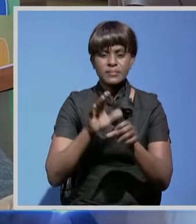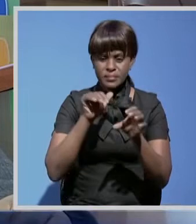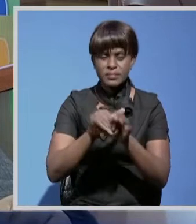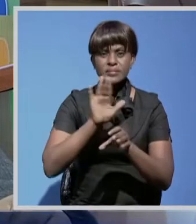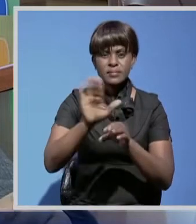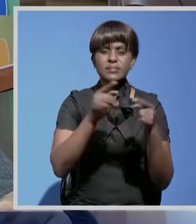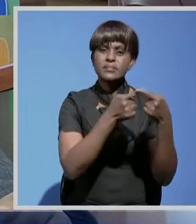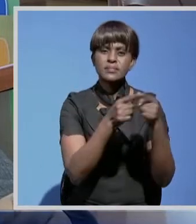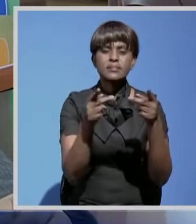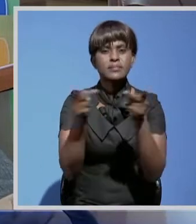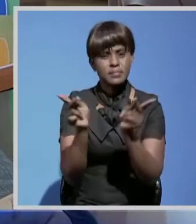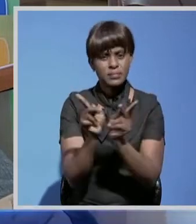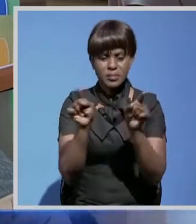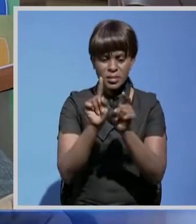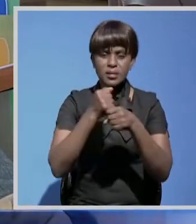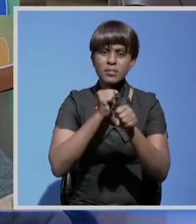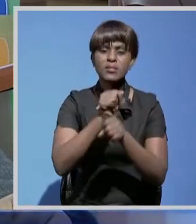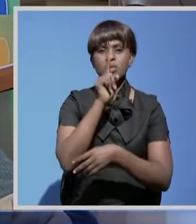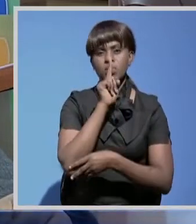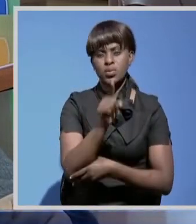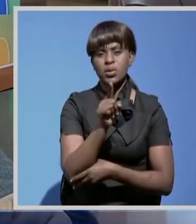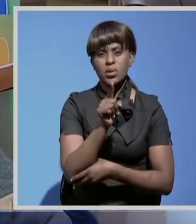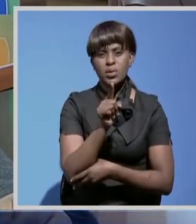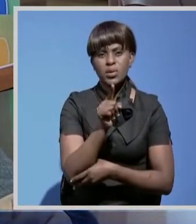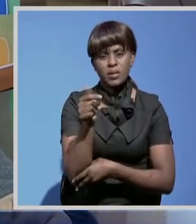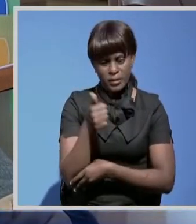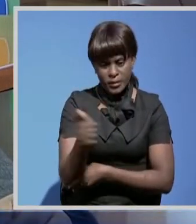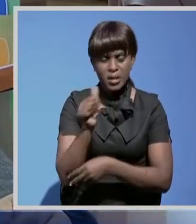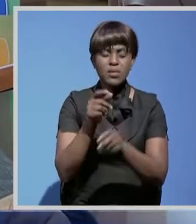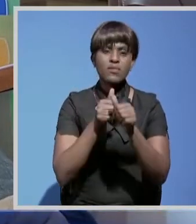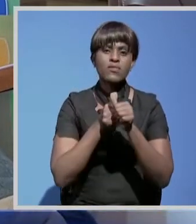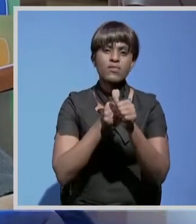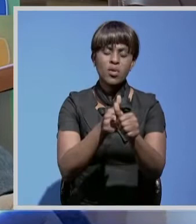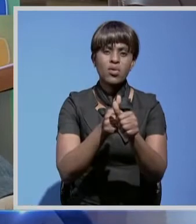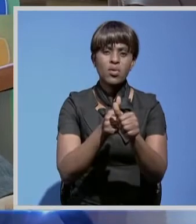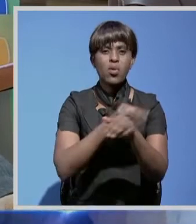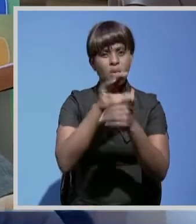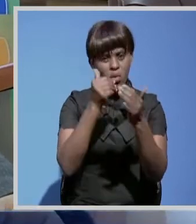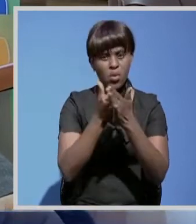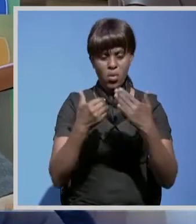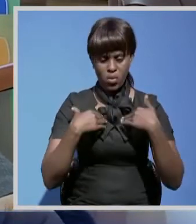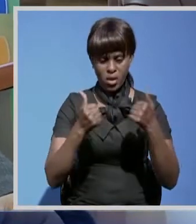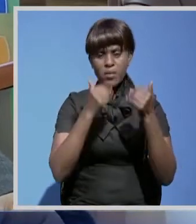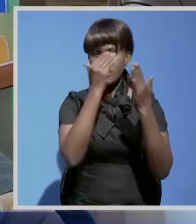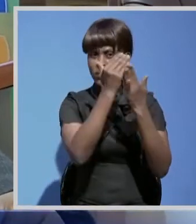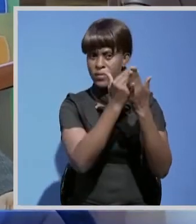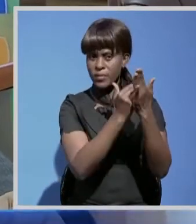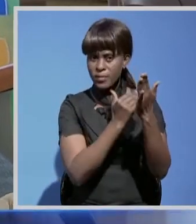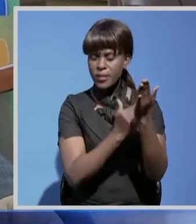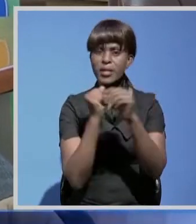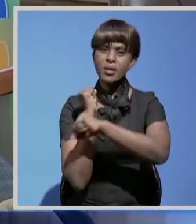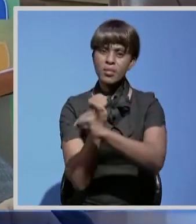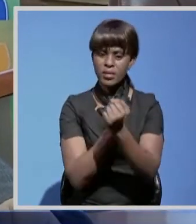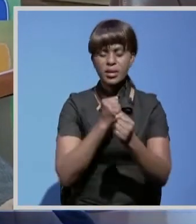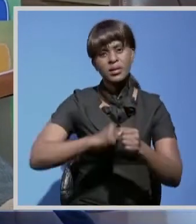places and ensure that they follow the outline of guidelines to protect